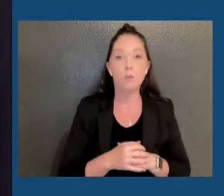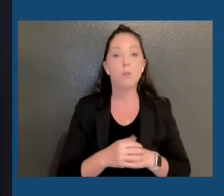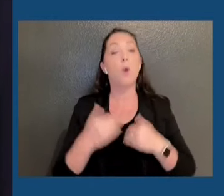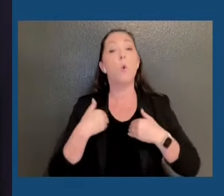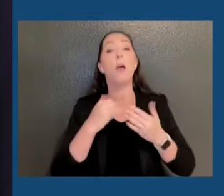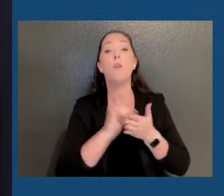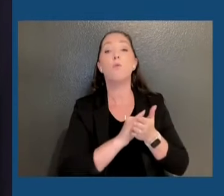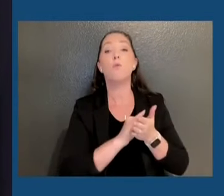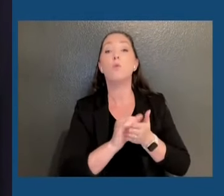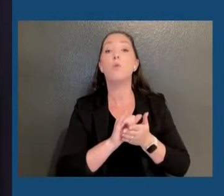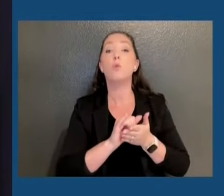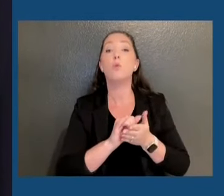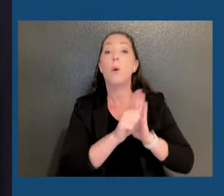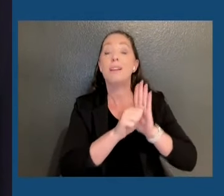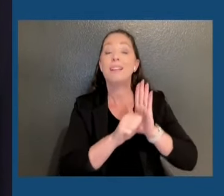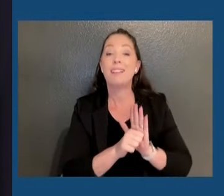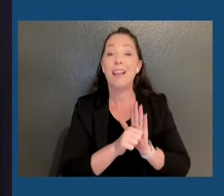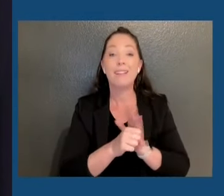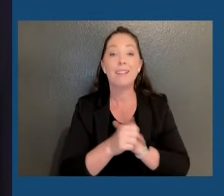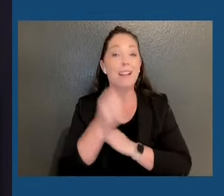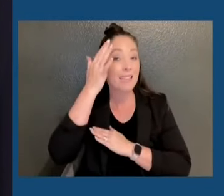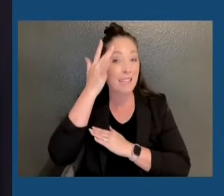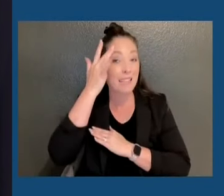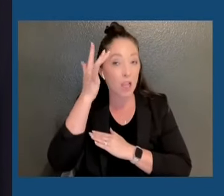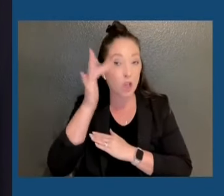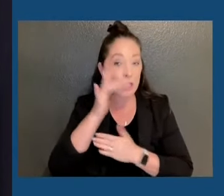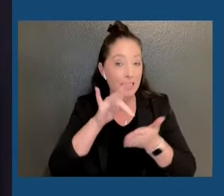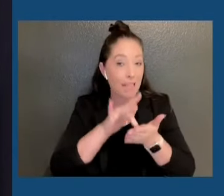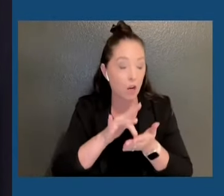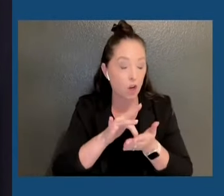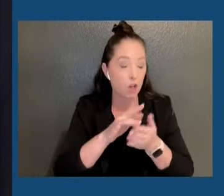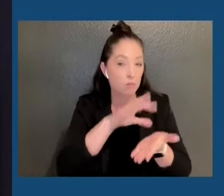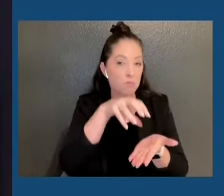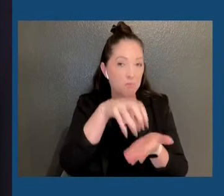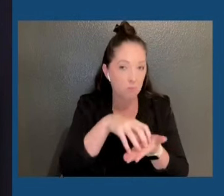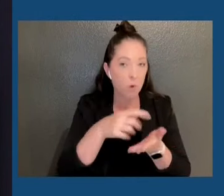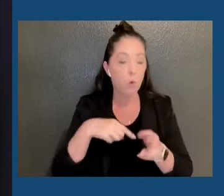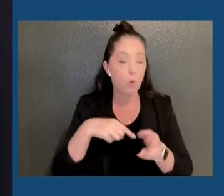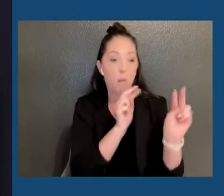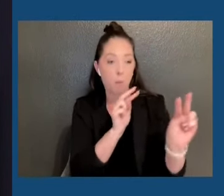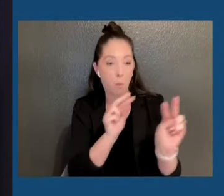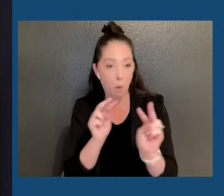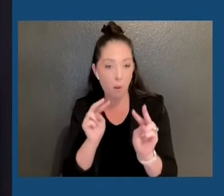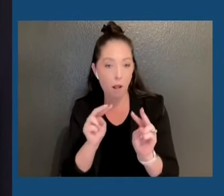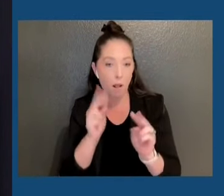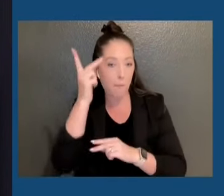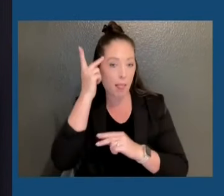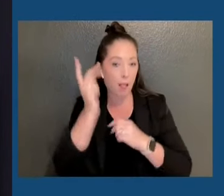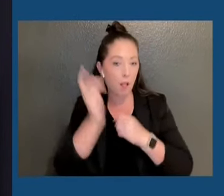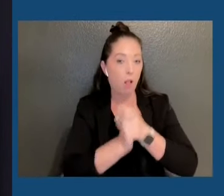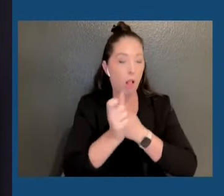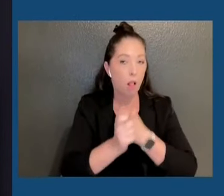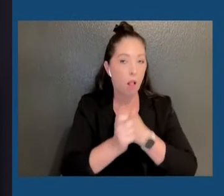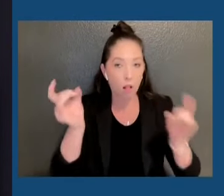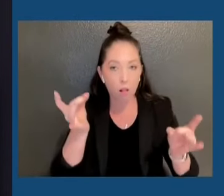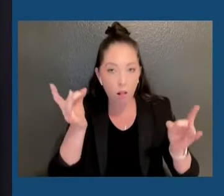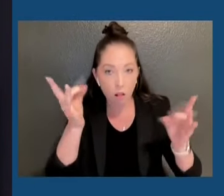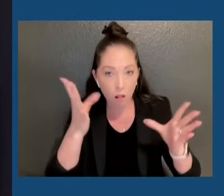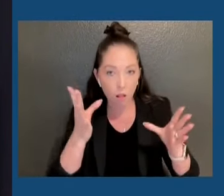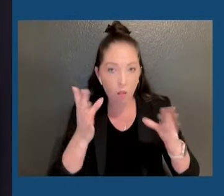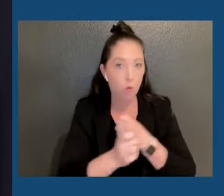Center continuing to monitor any potential threats for political violence against political figures